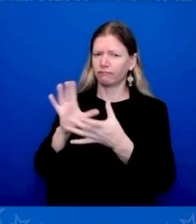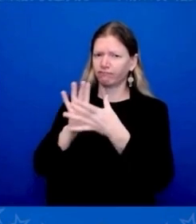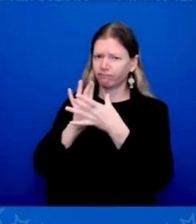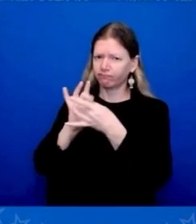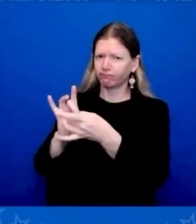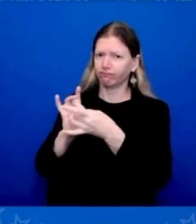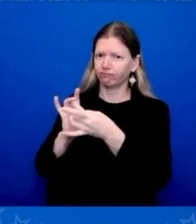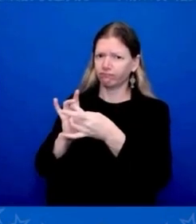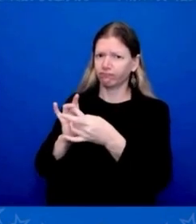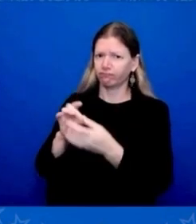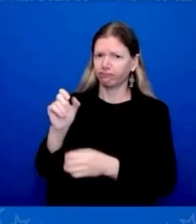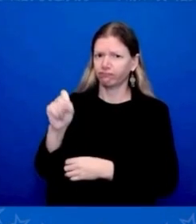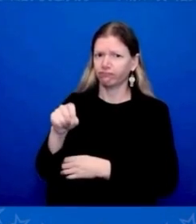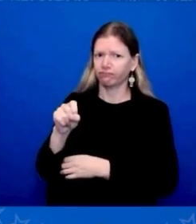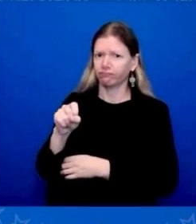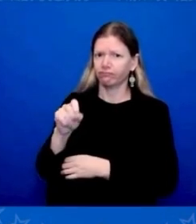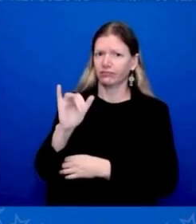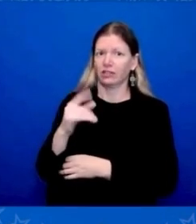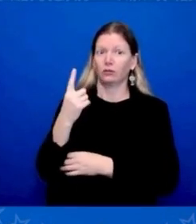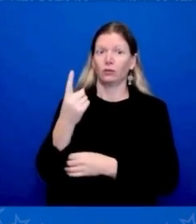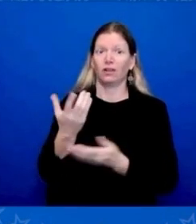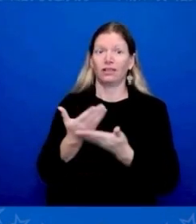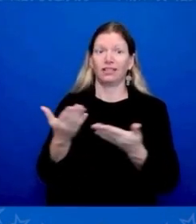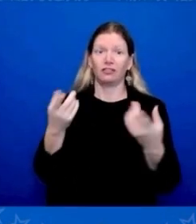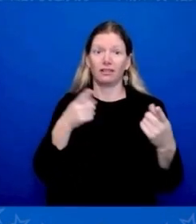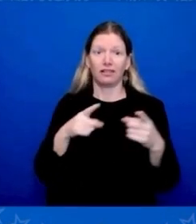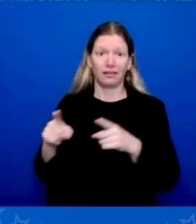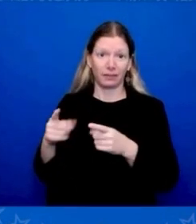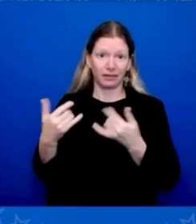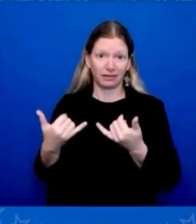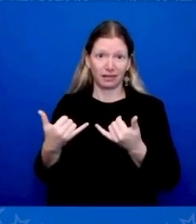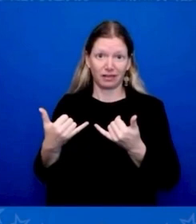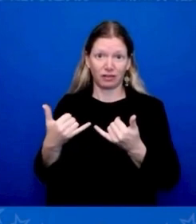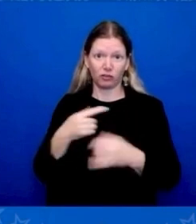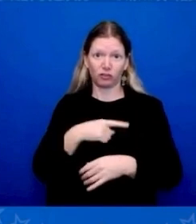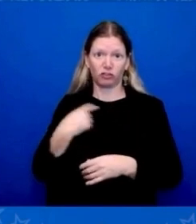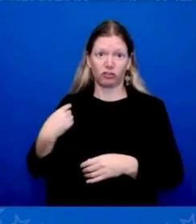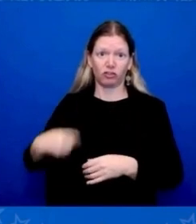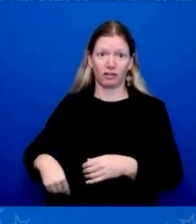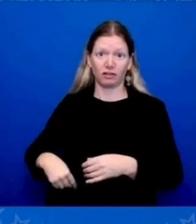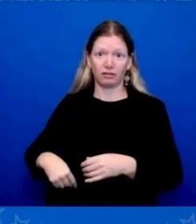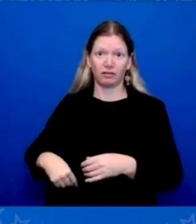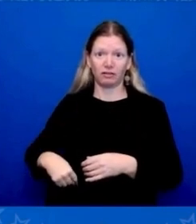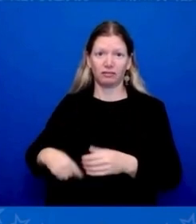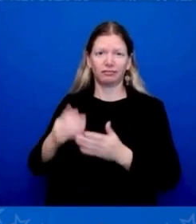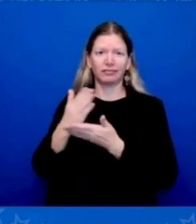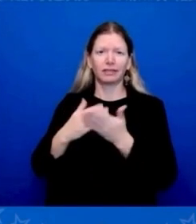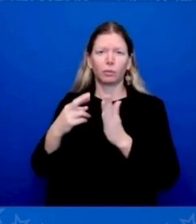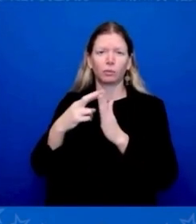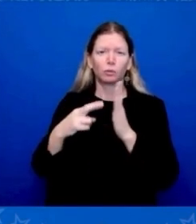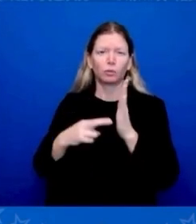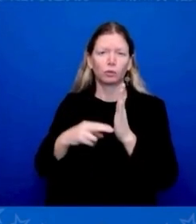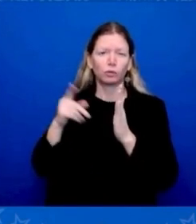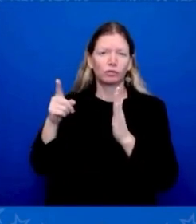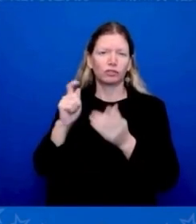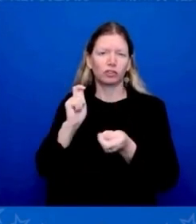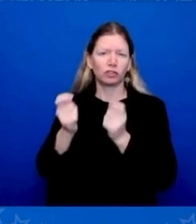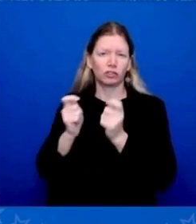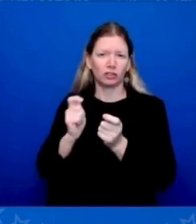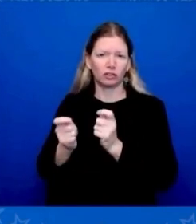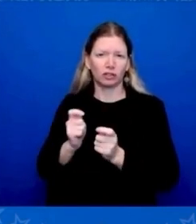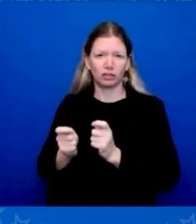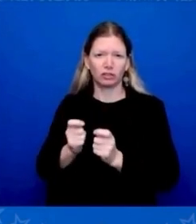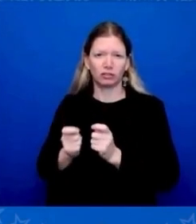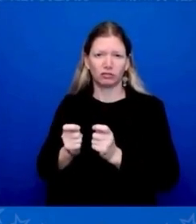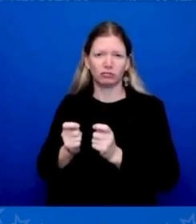going on now is China's beginning to change some of the rules of the game in terms of trade and other issues.